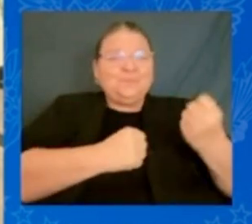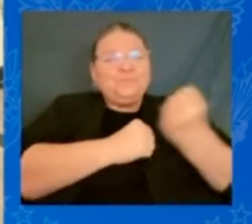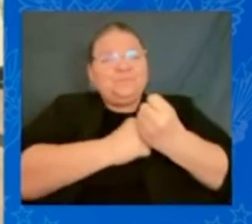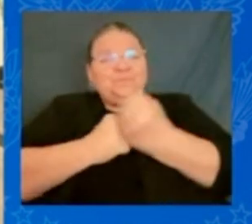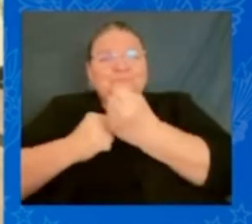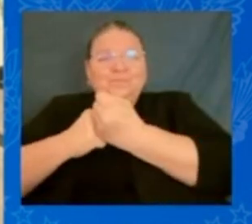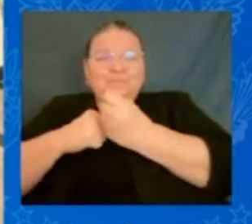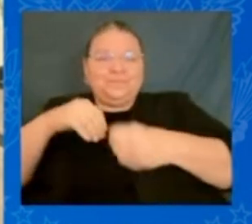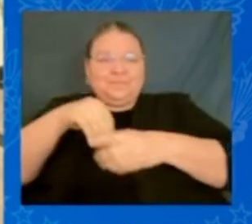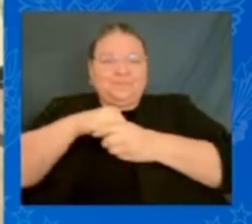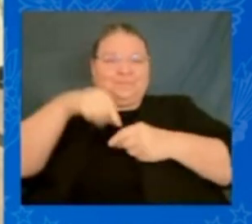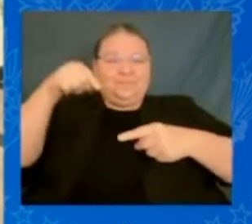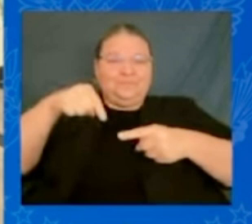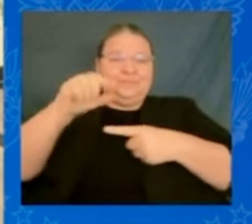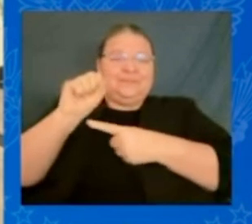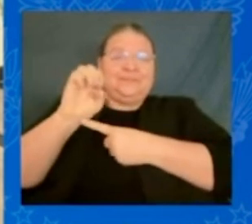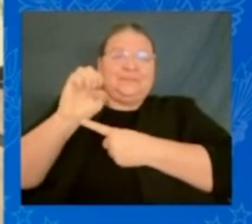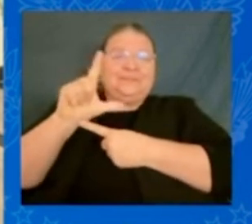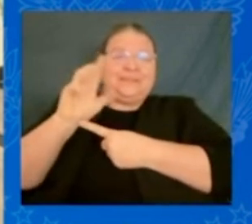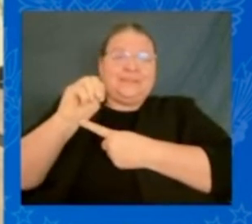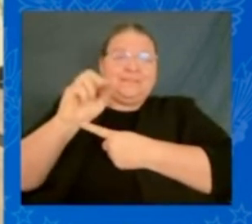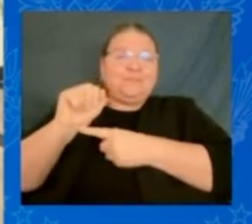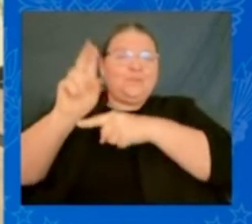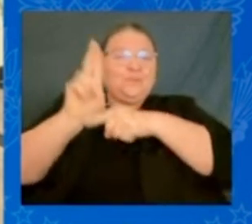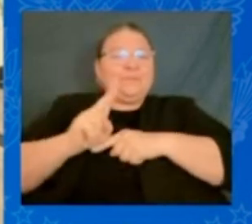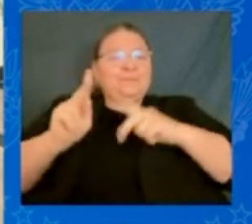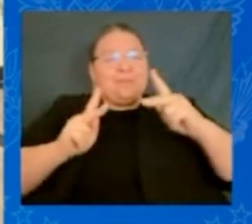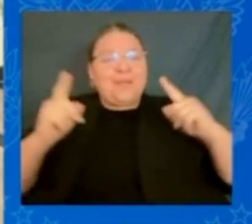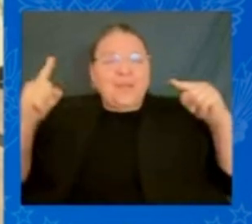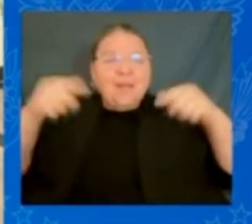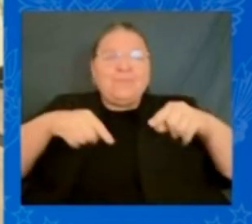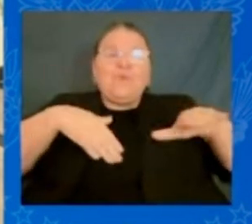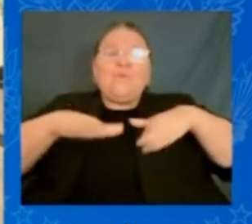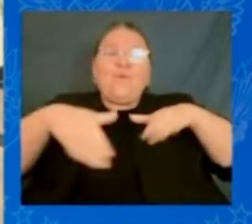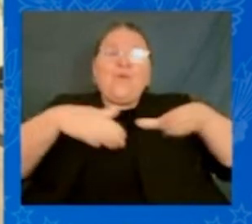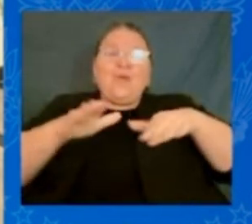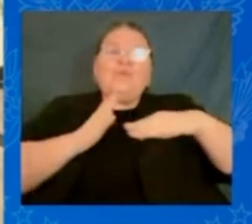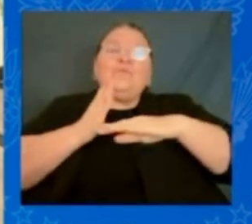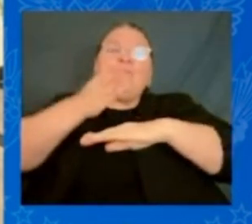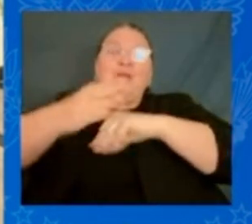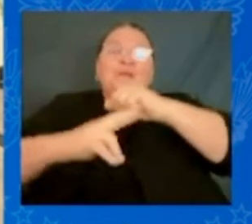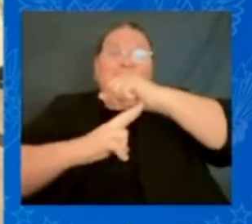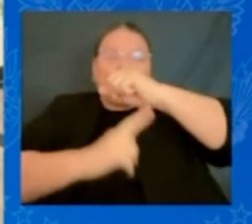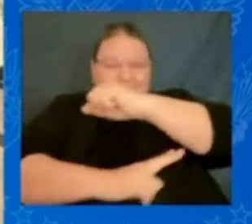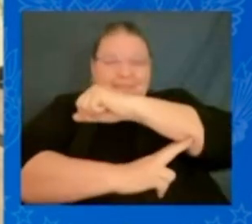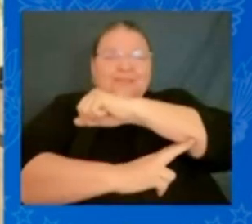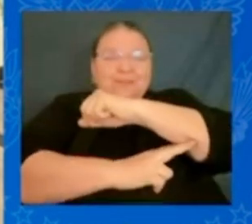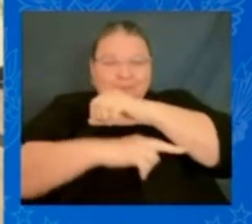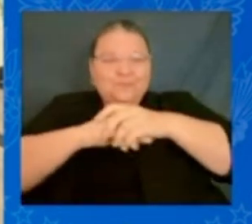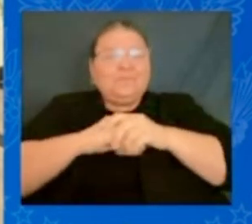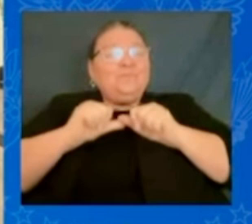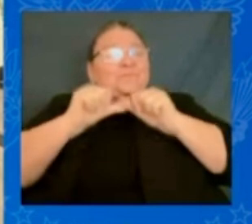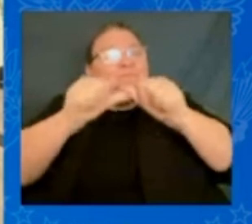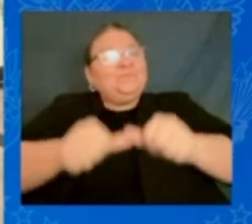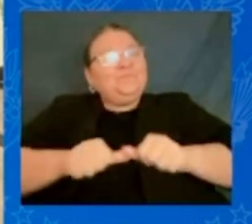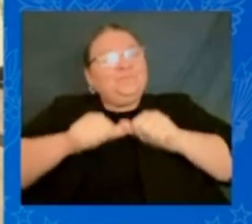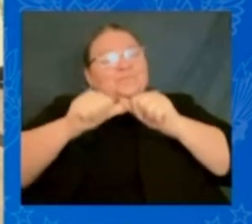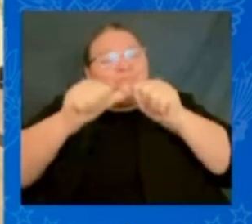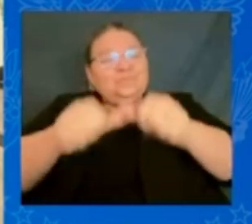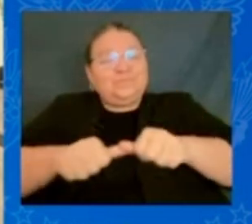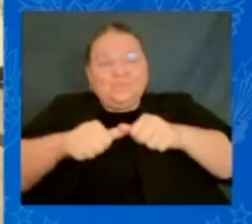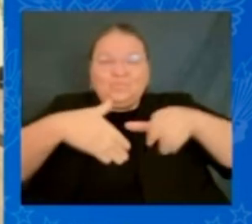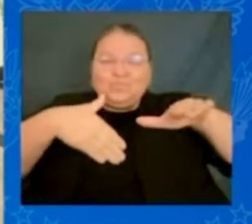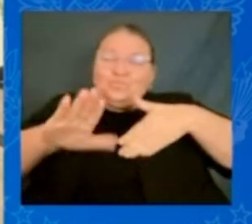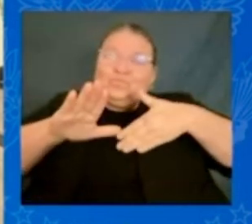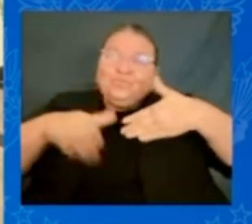people coming and walking across the bridge they just keep walking across the bridge and not staying here